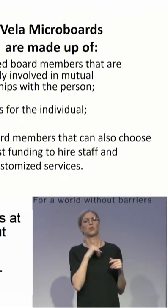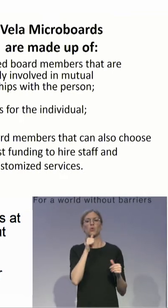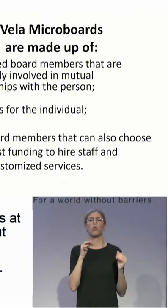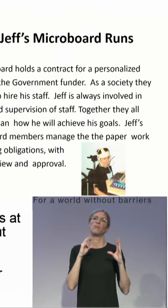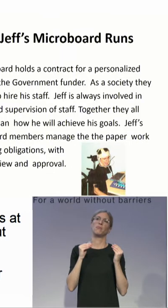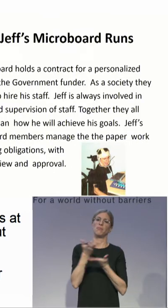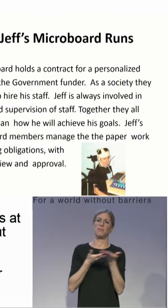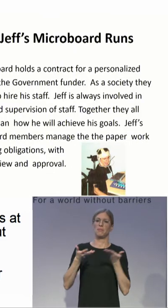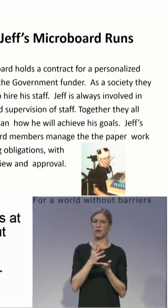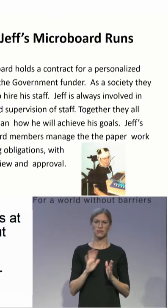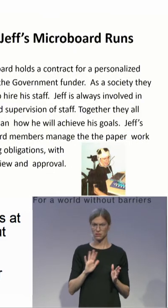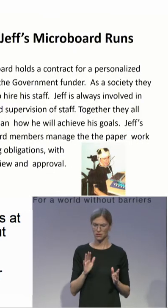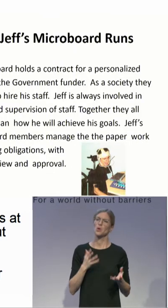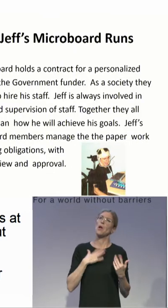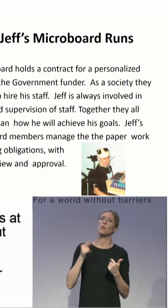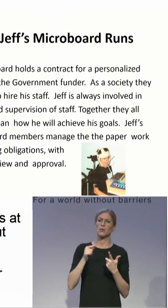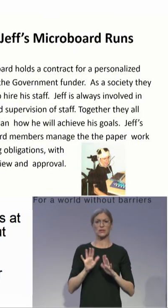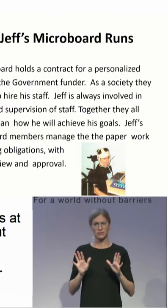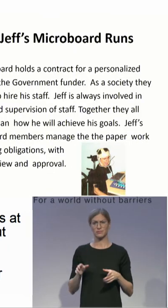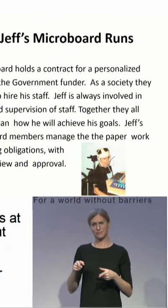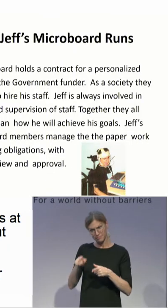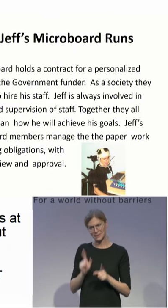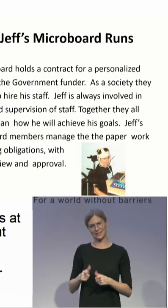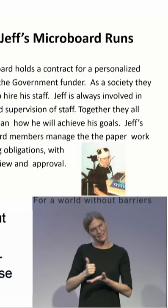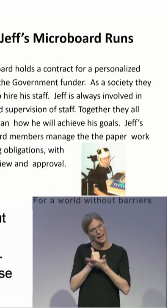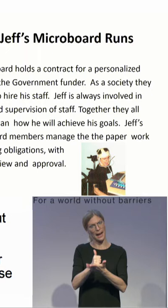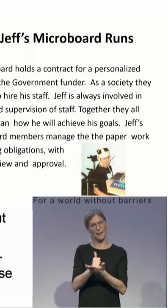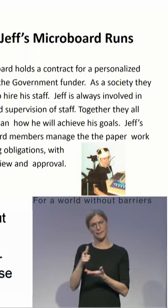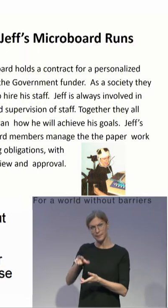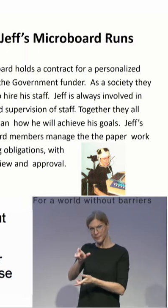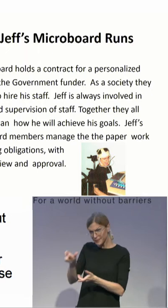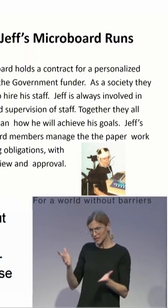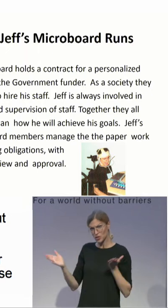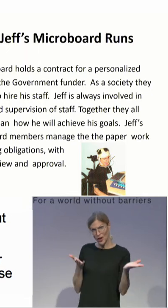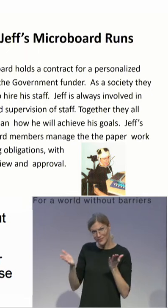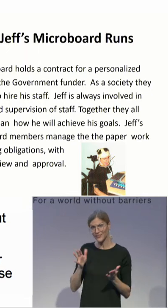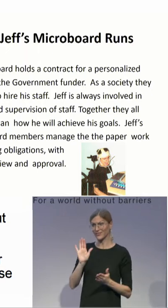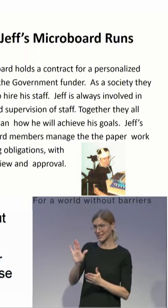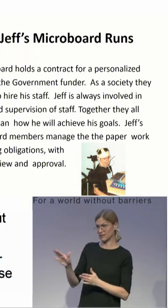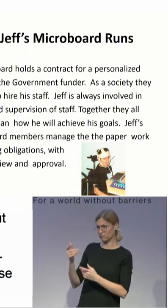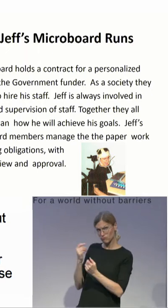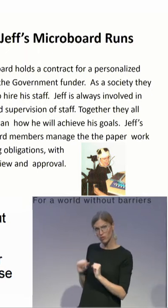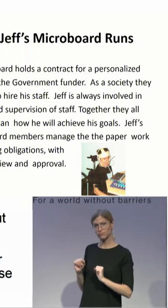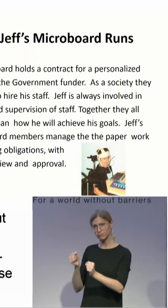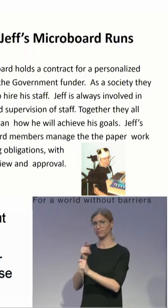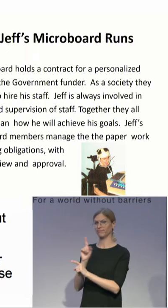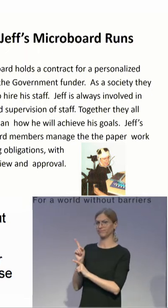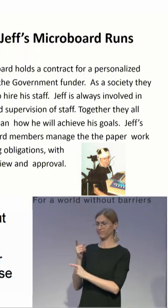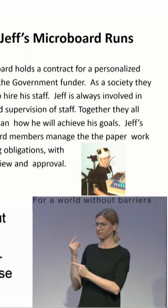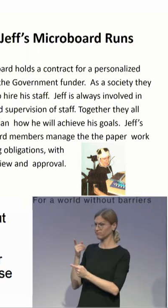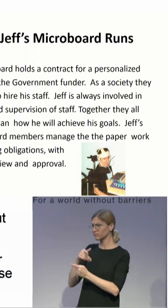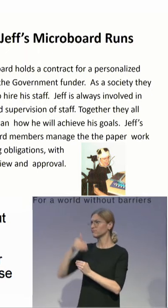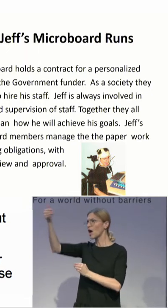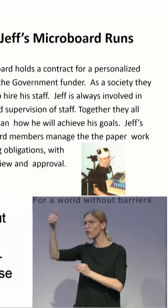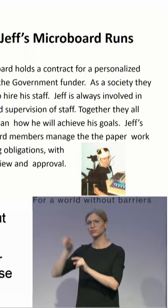and create customized services. So in Jeff's board, again, he has staff that work for him. And he's picked them. He's hired